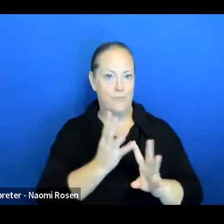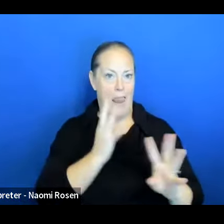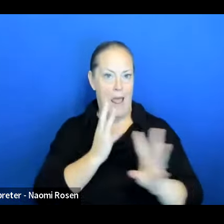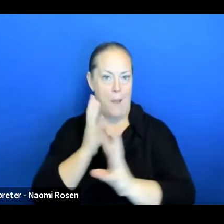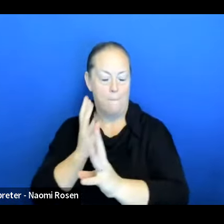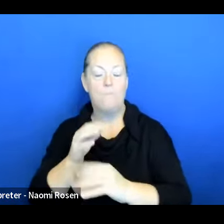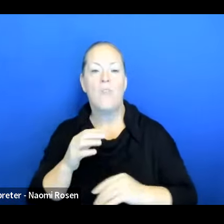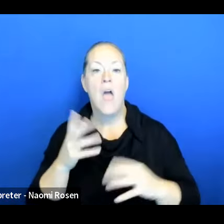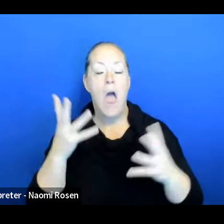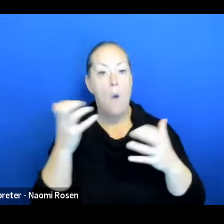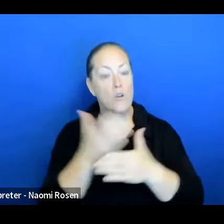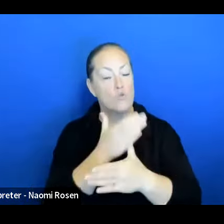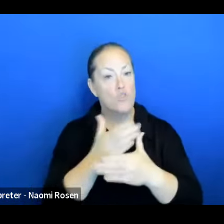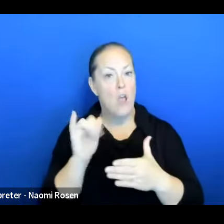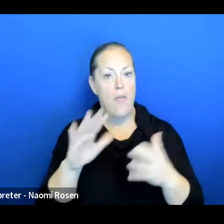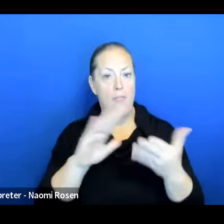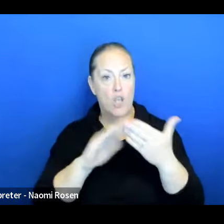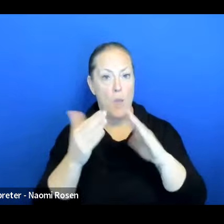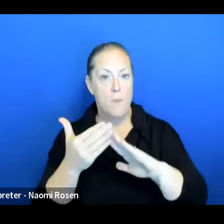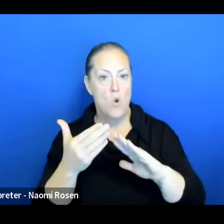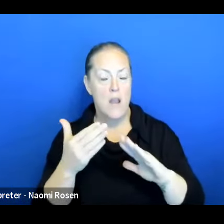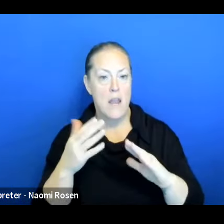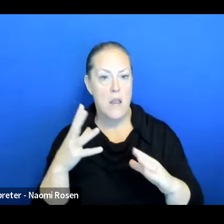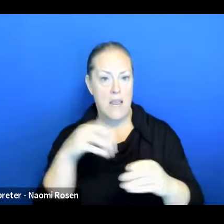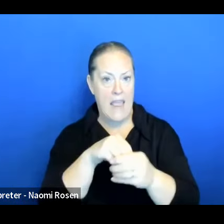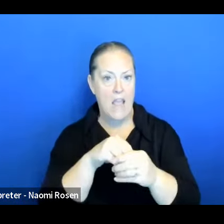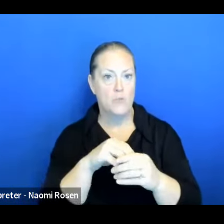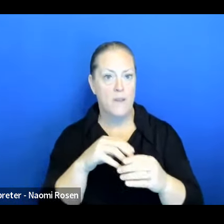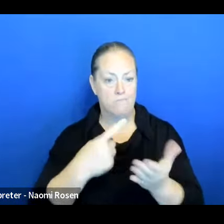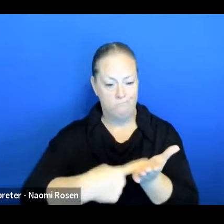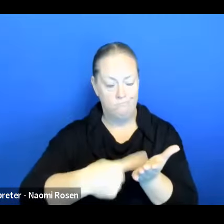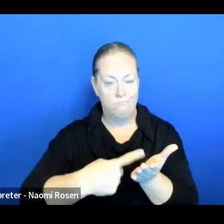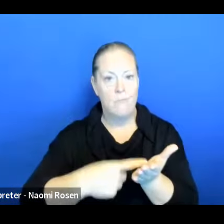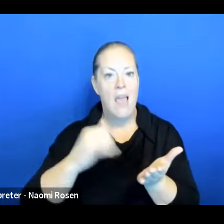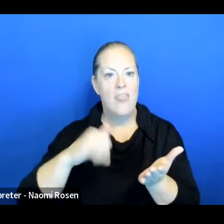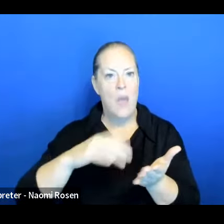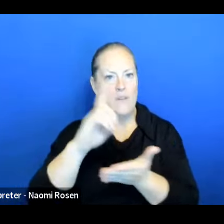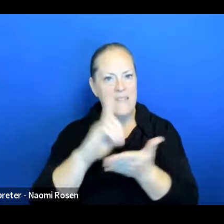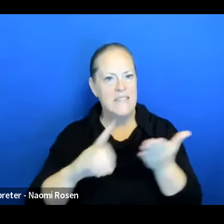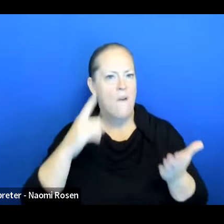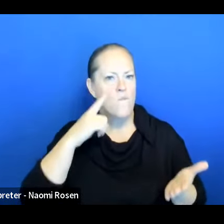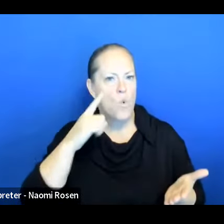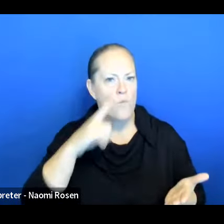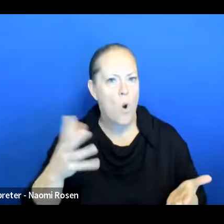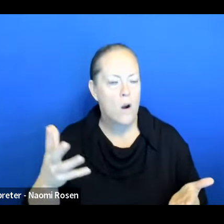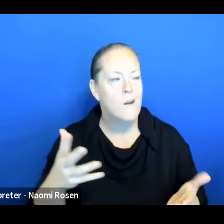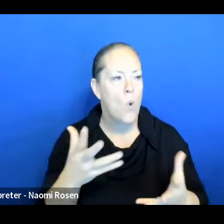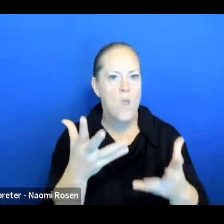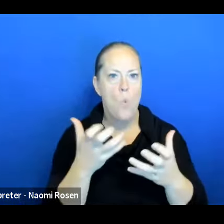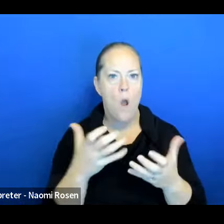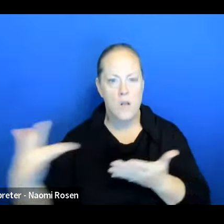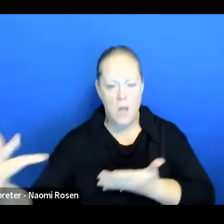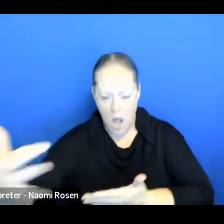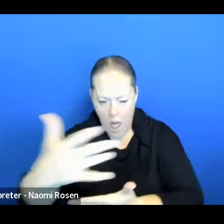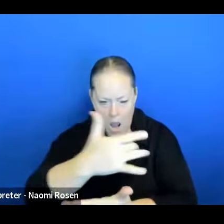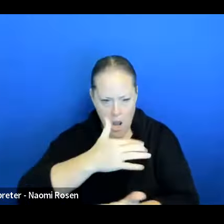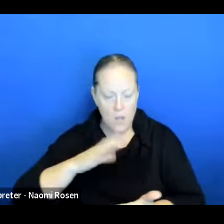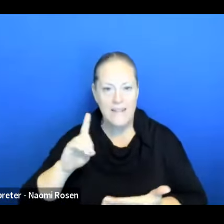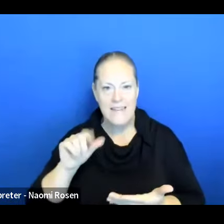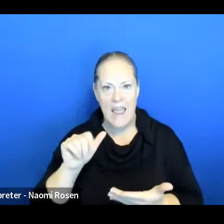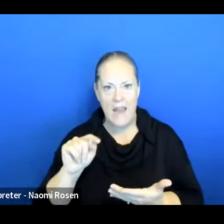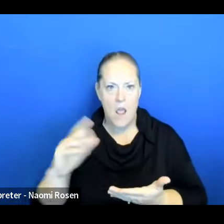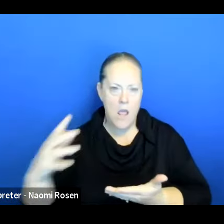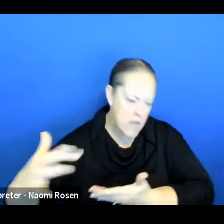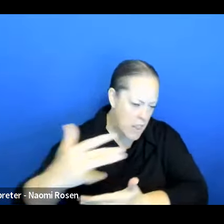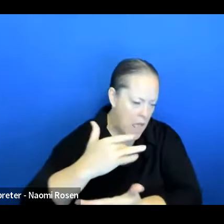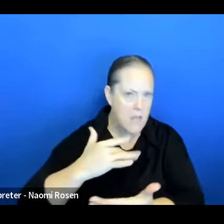I'll share that the community engagements, you know, initially it was designed for us to get the lived experiences and collect the data. But what we